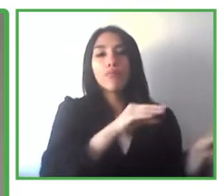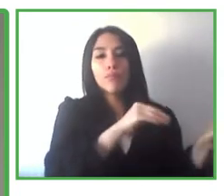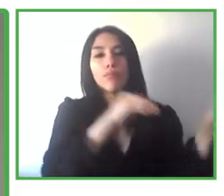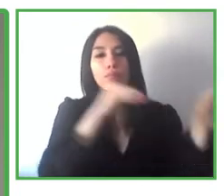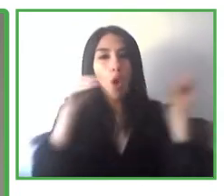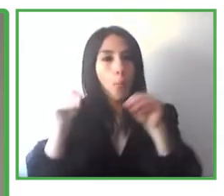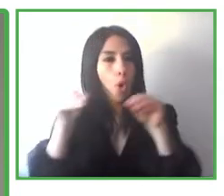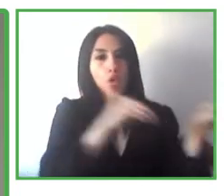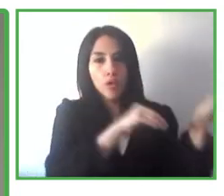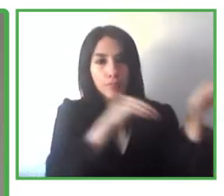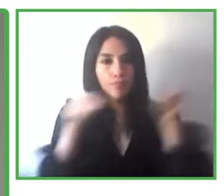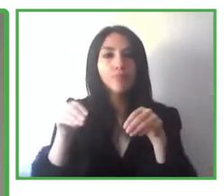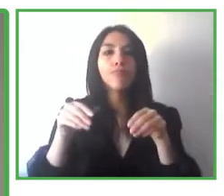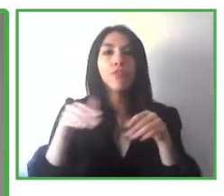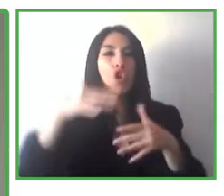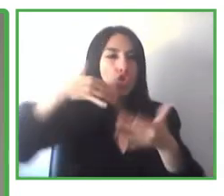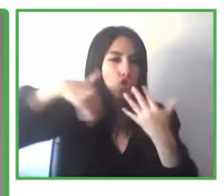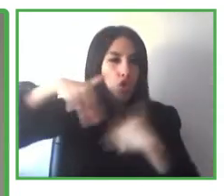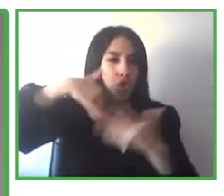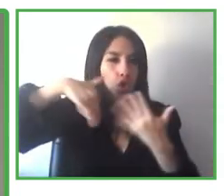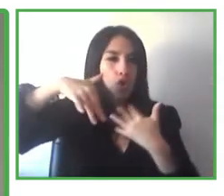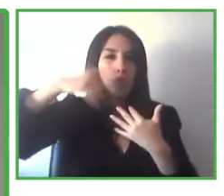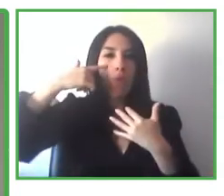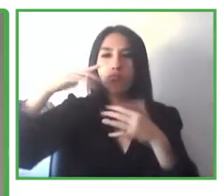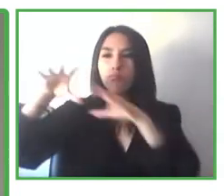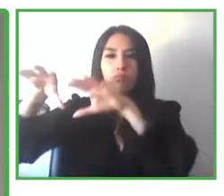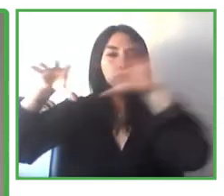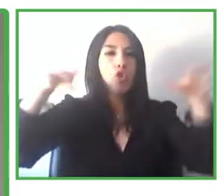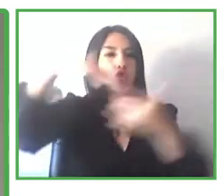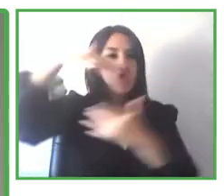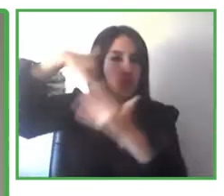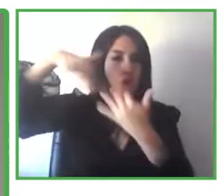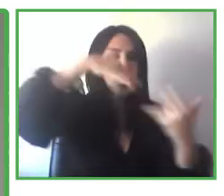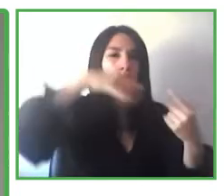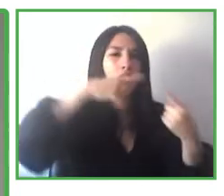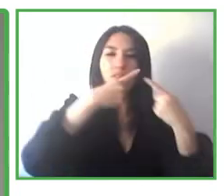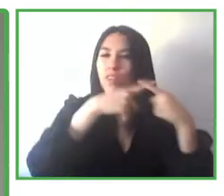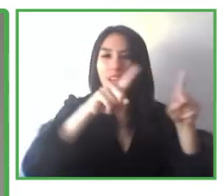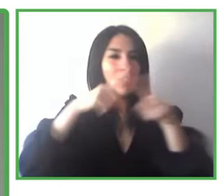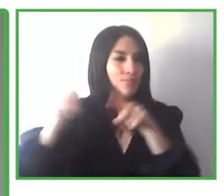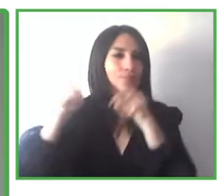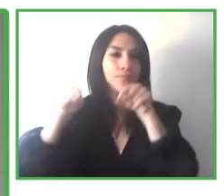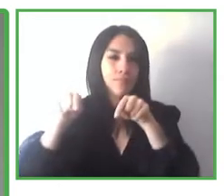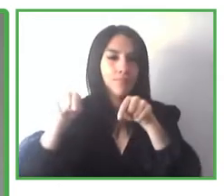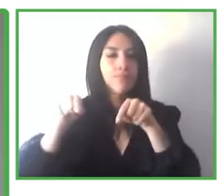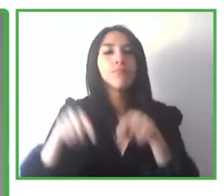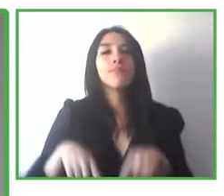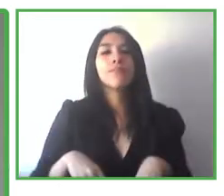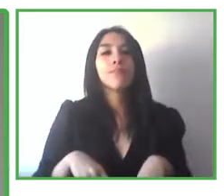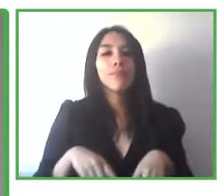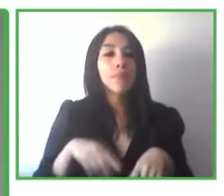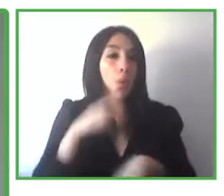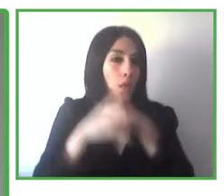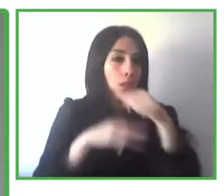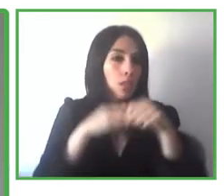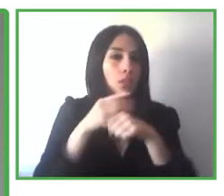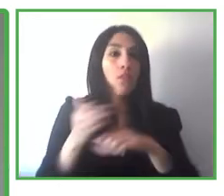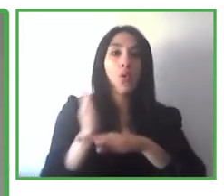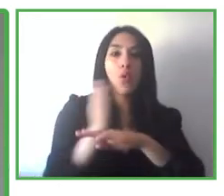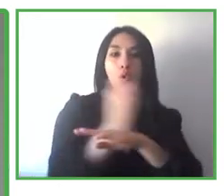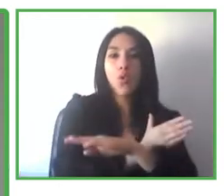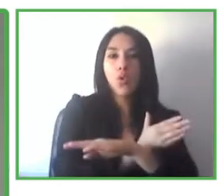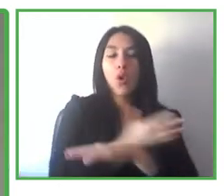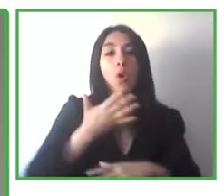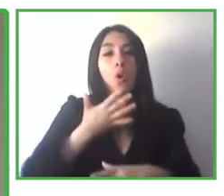different scopes of actions, not only in different geographies, in different areas. And